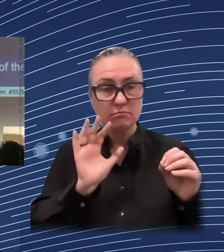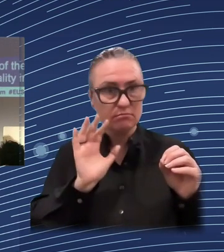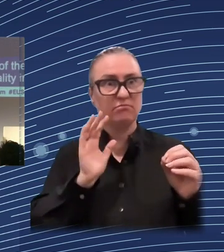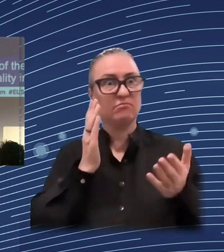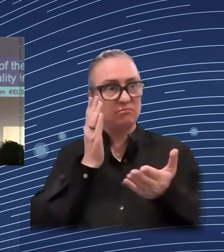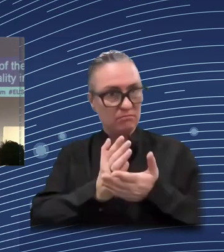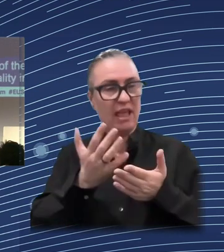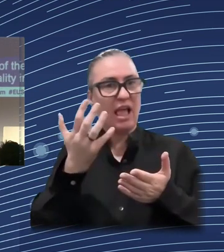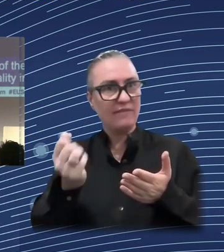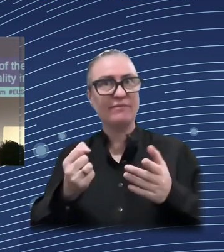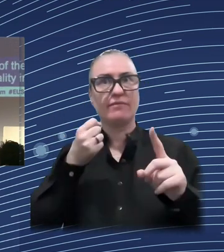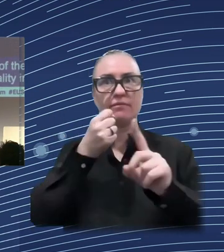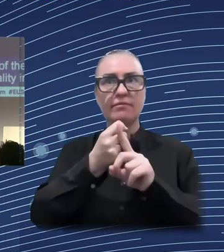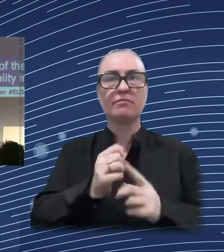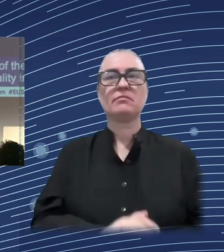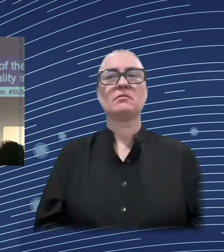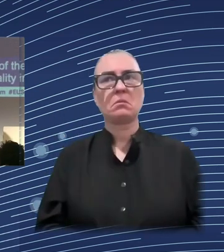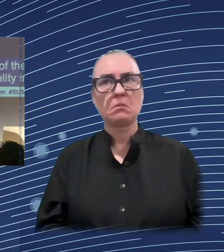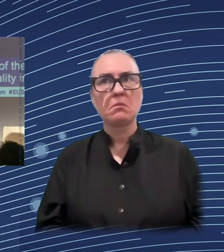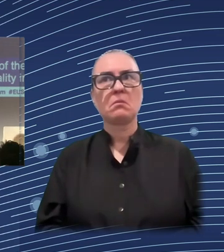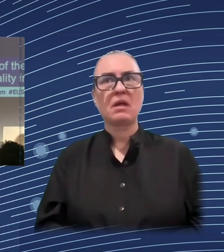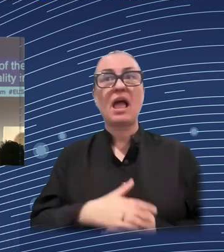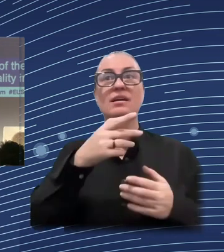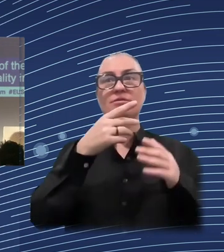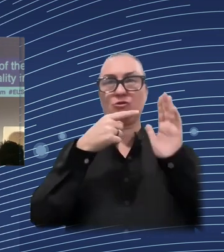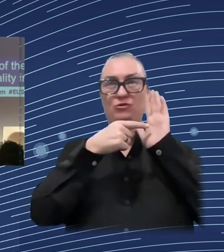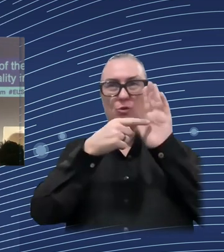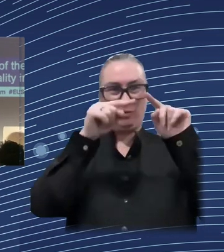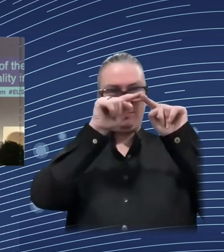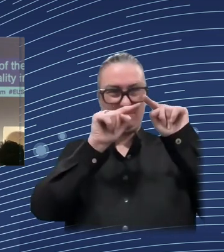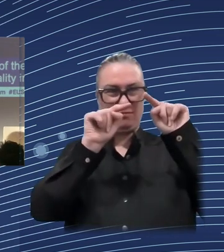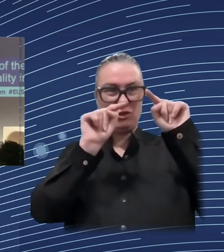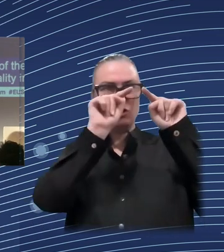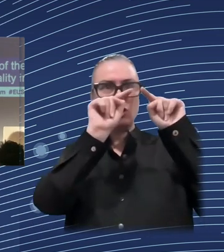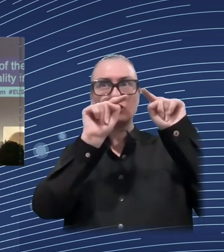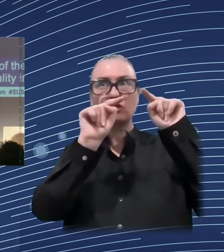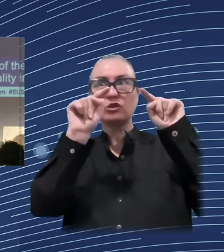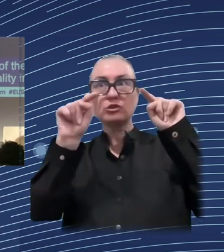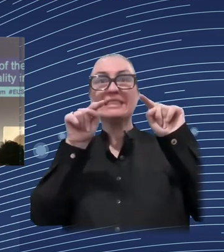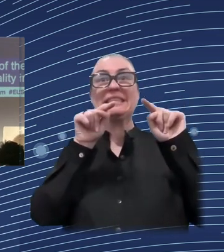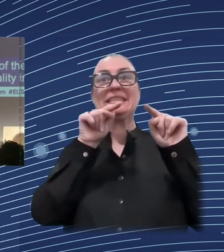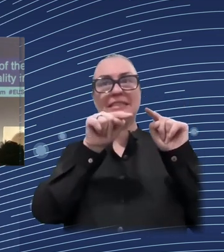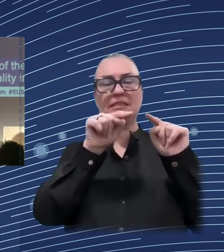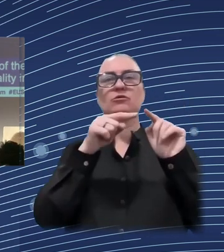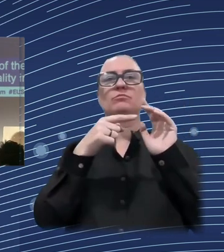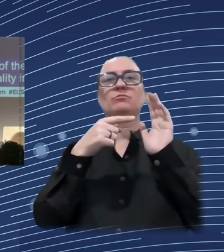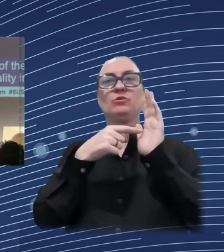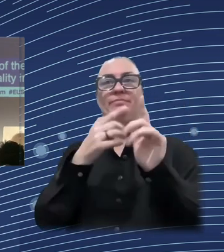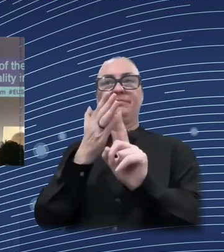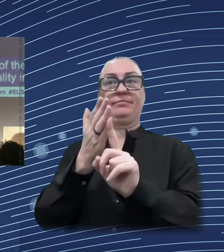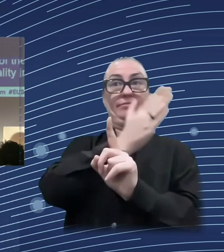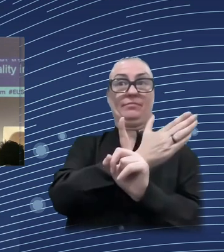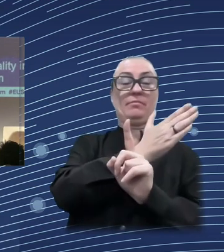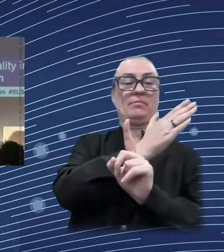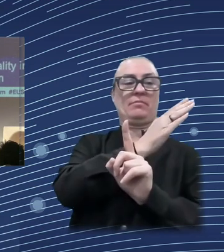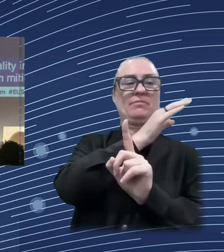happened is these blue bars here show how the benefit system mitigated that effect. So the benefit system really did all